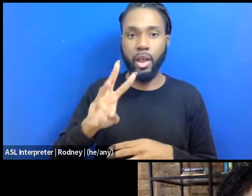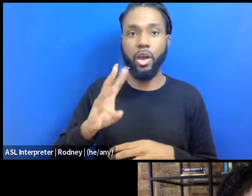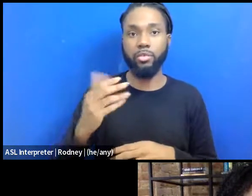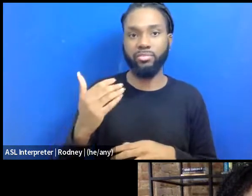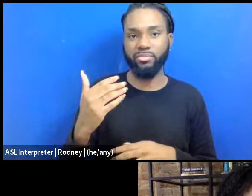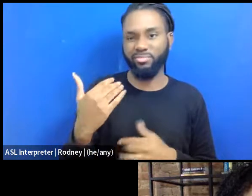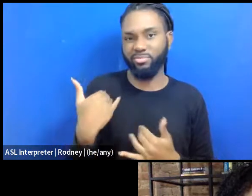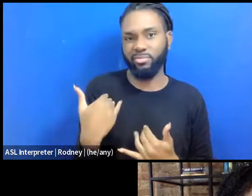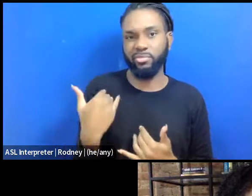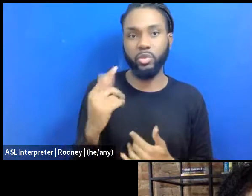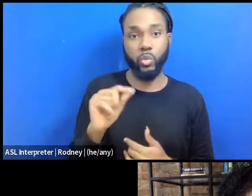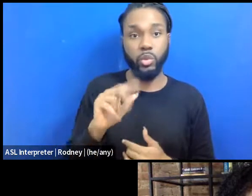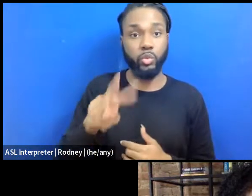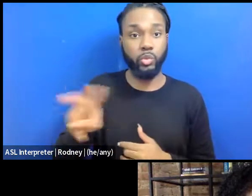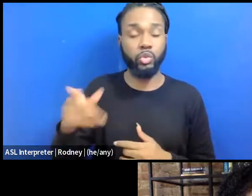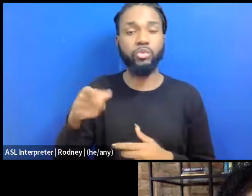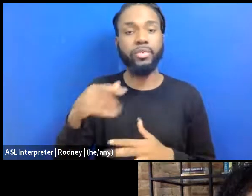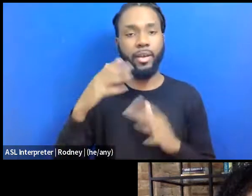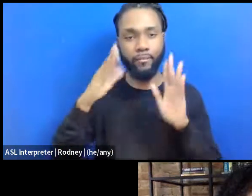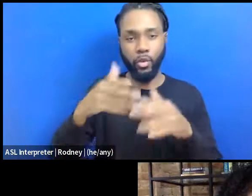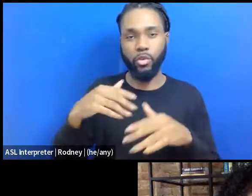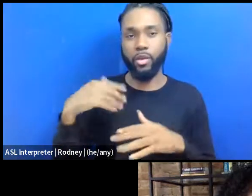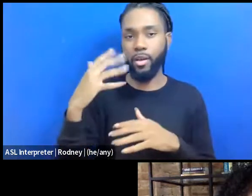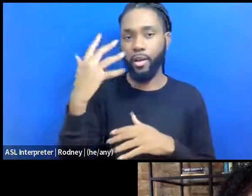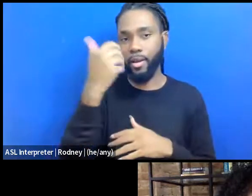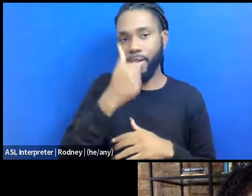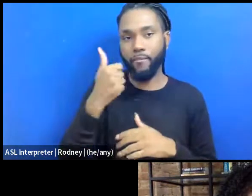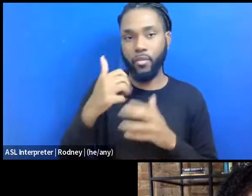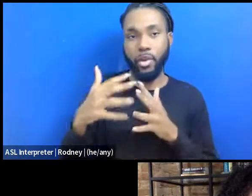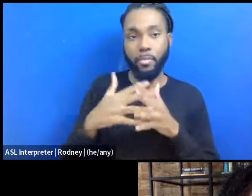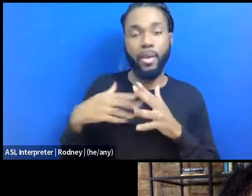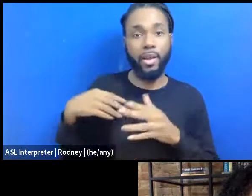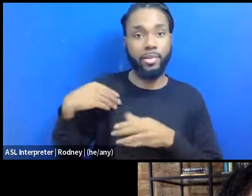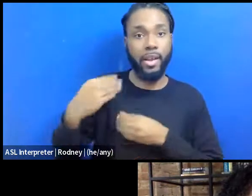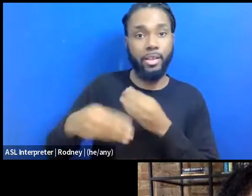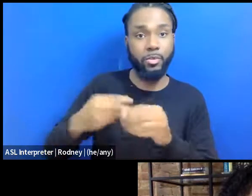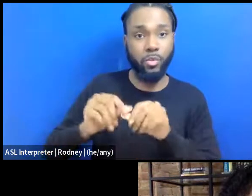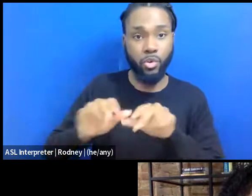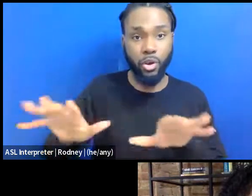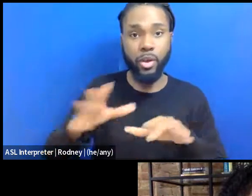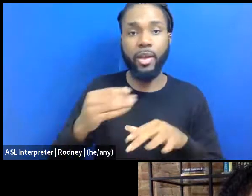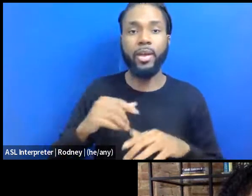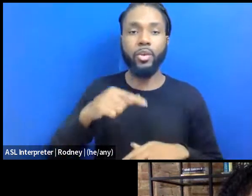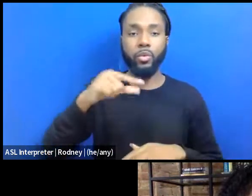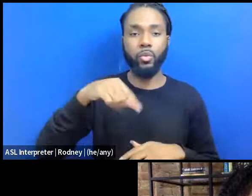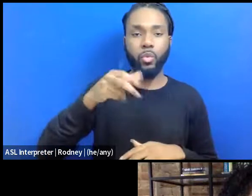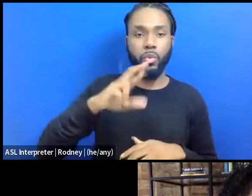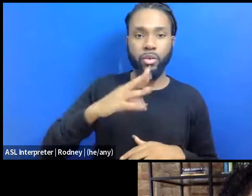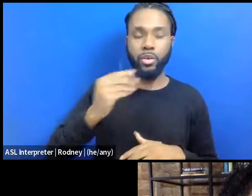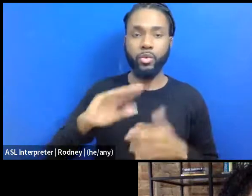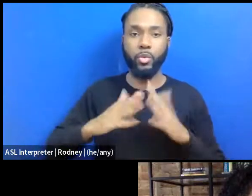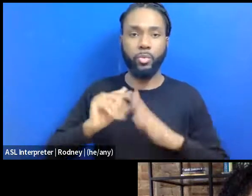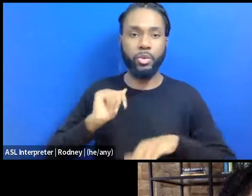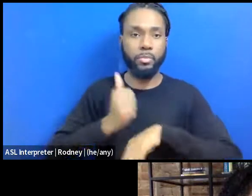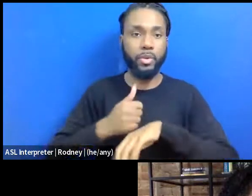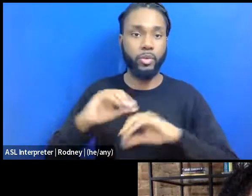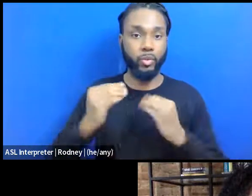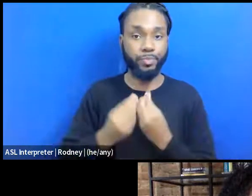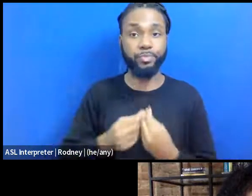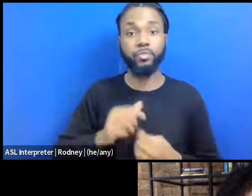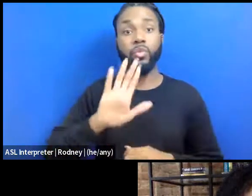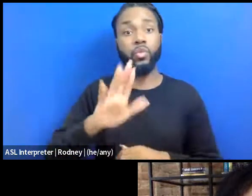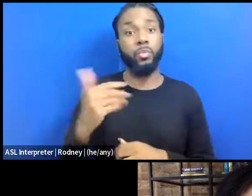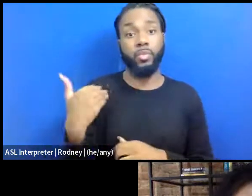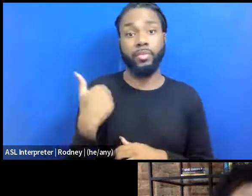have centered African American diaspora and queer and community-based organizations. Your previous